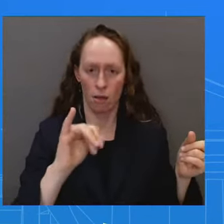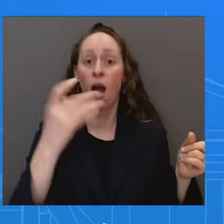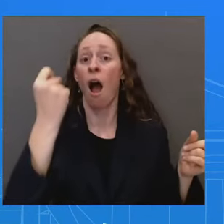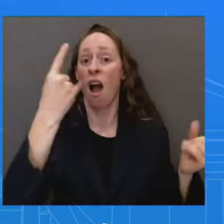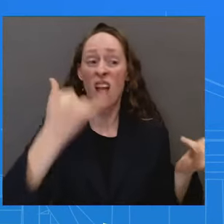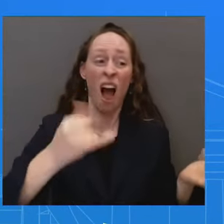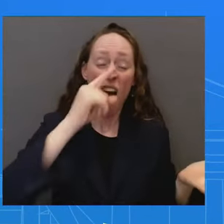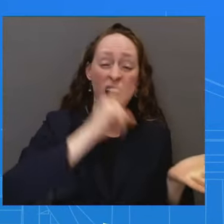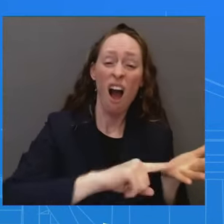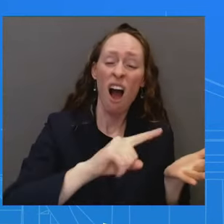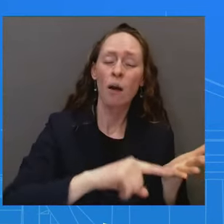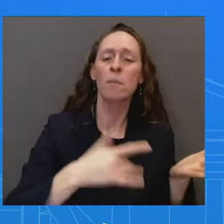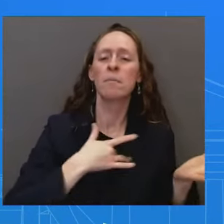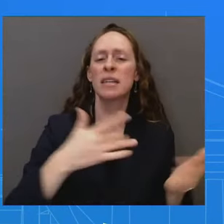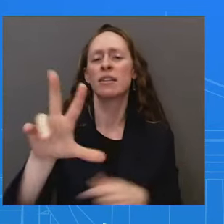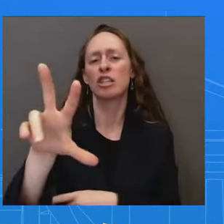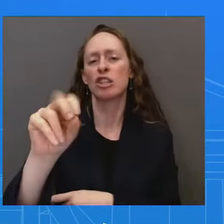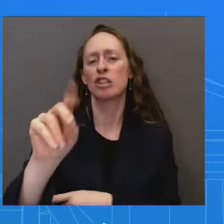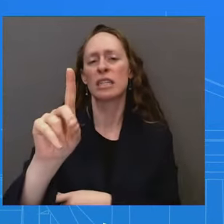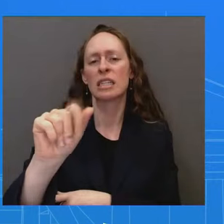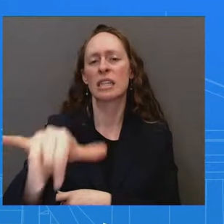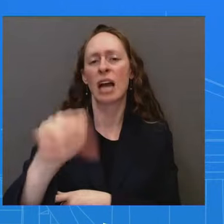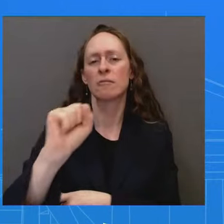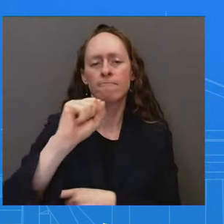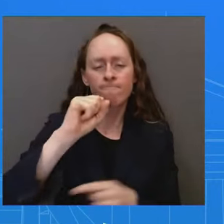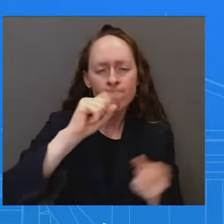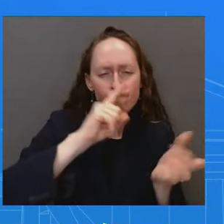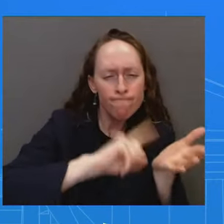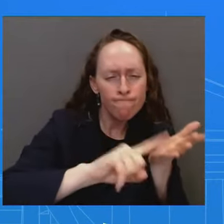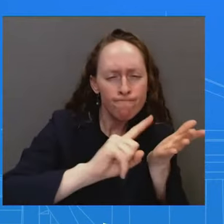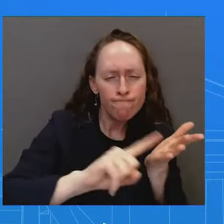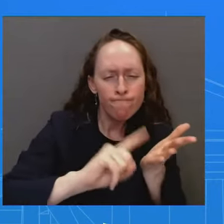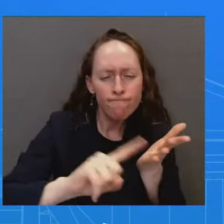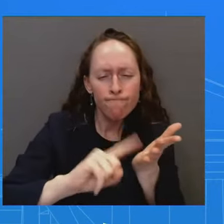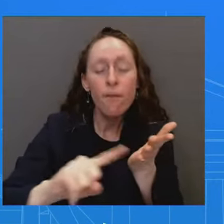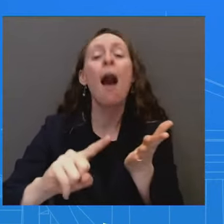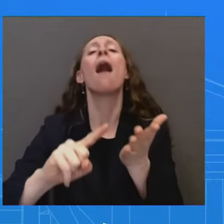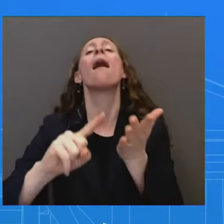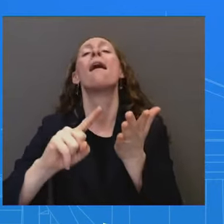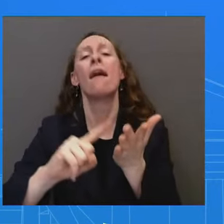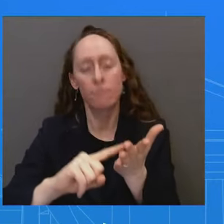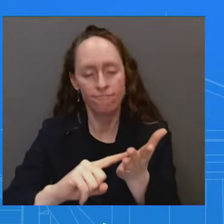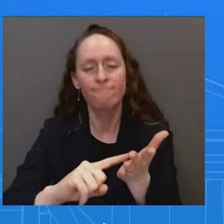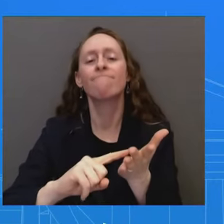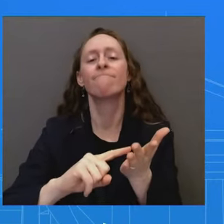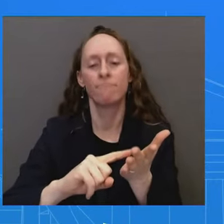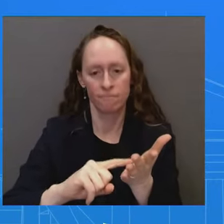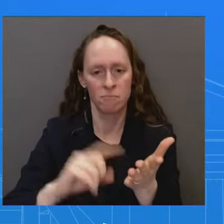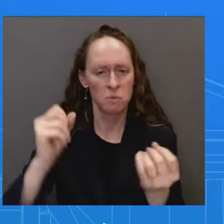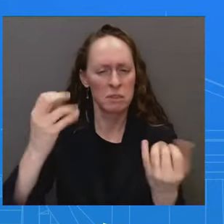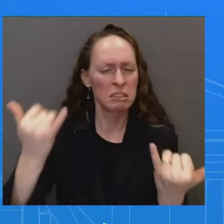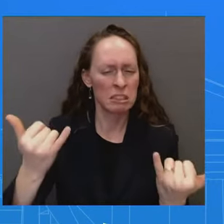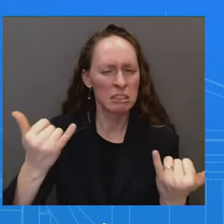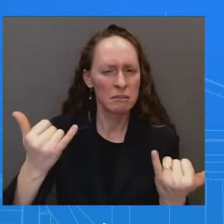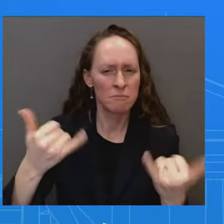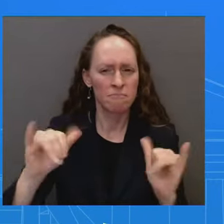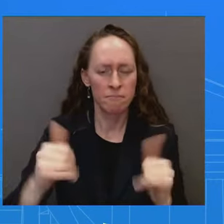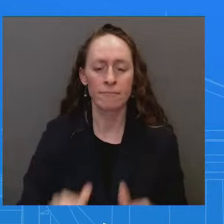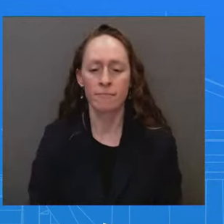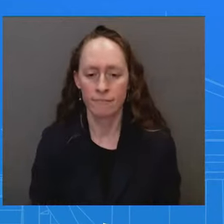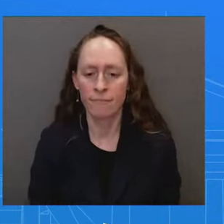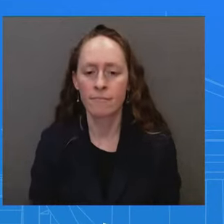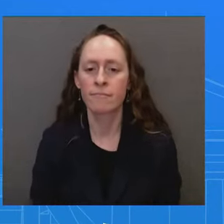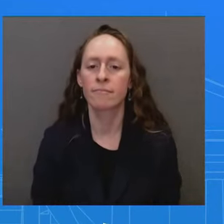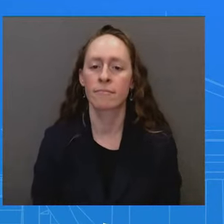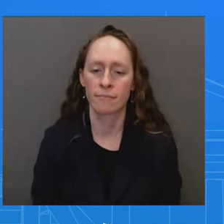how the process went. And so, you know, that's something that obviously is important. And you